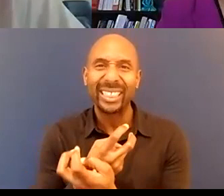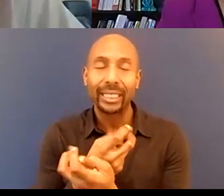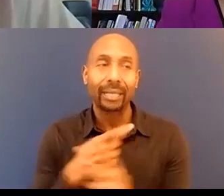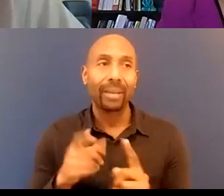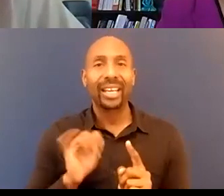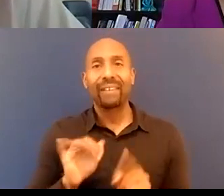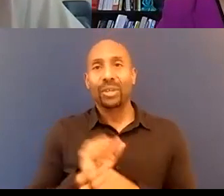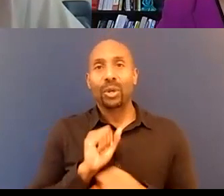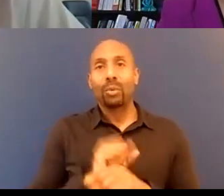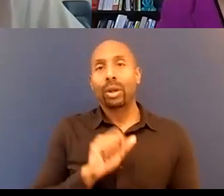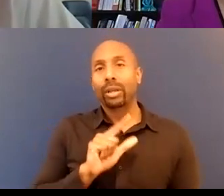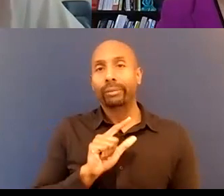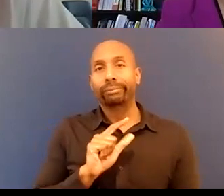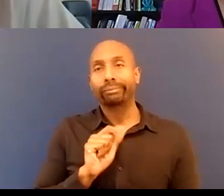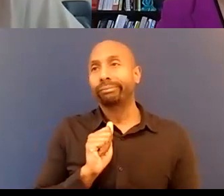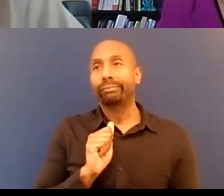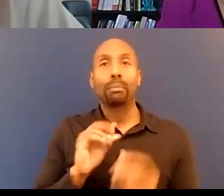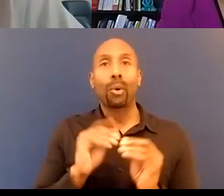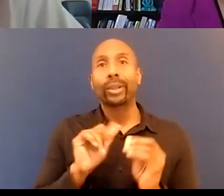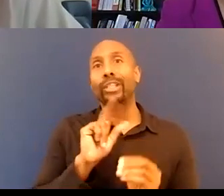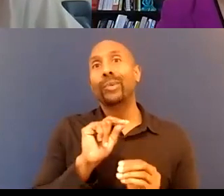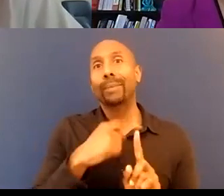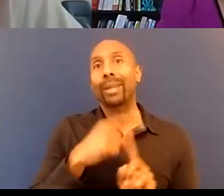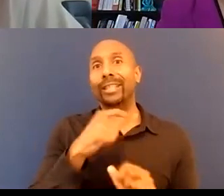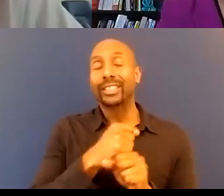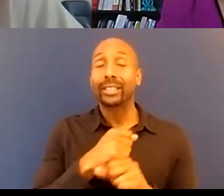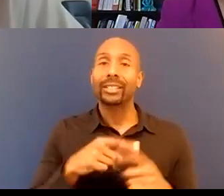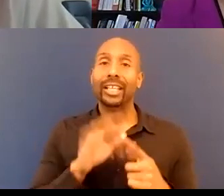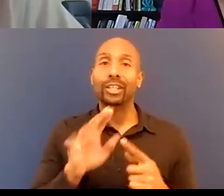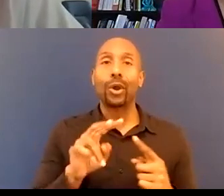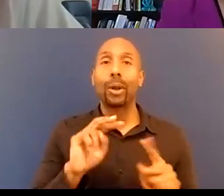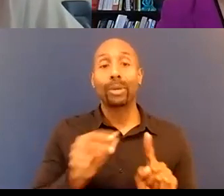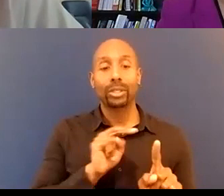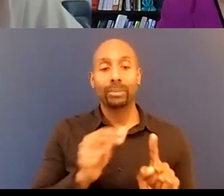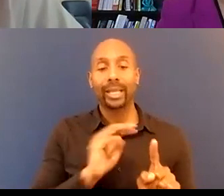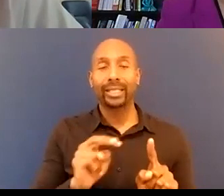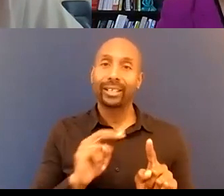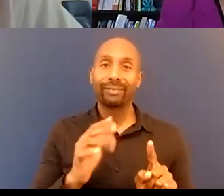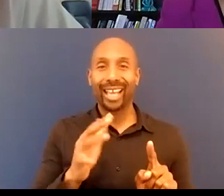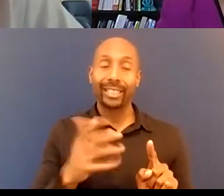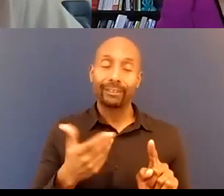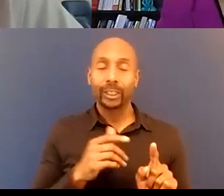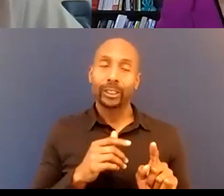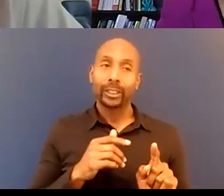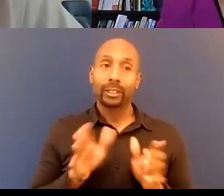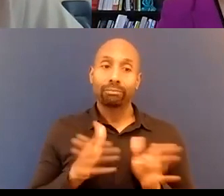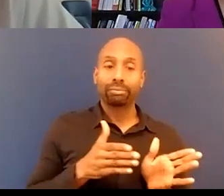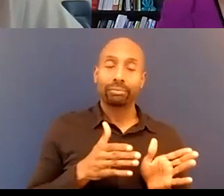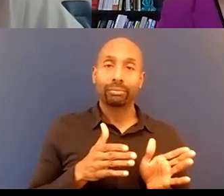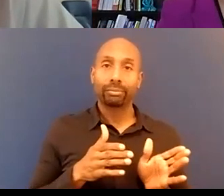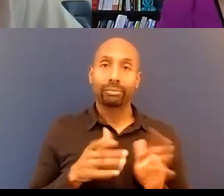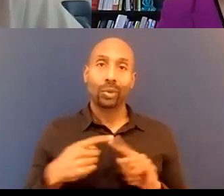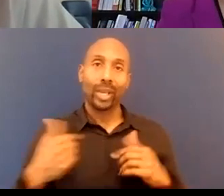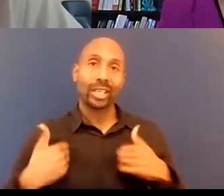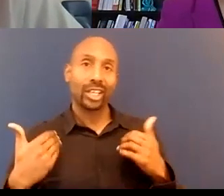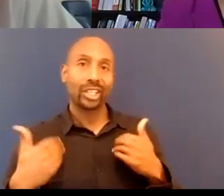way of looking at it and when a young officer comes in i've heard more than one uh said that they're told forget